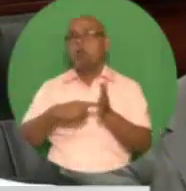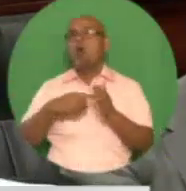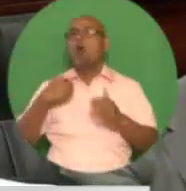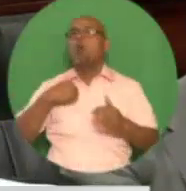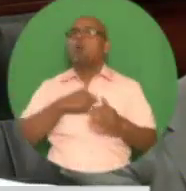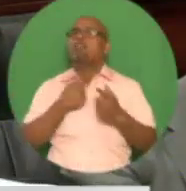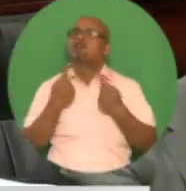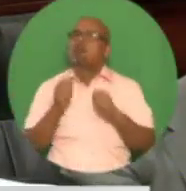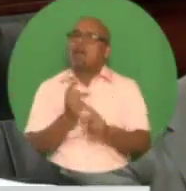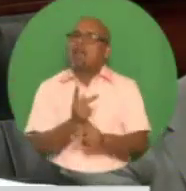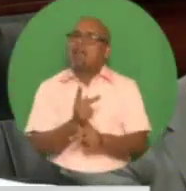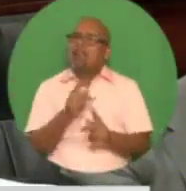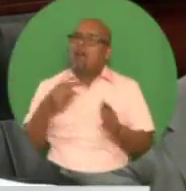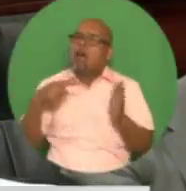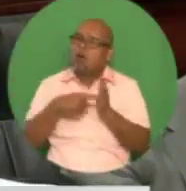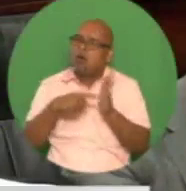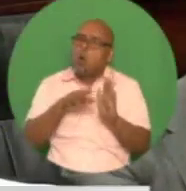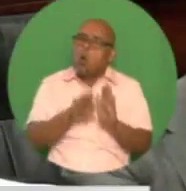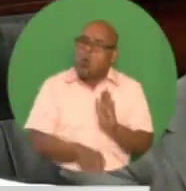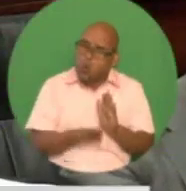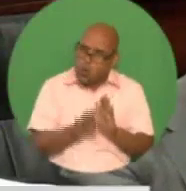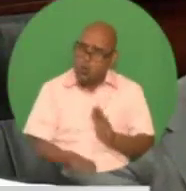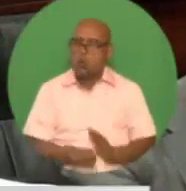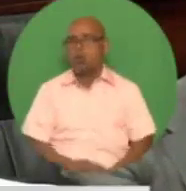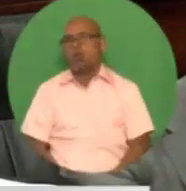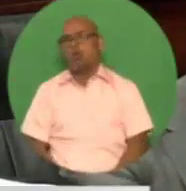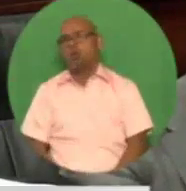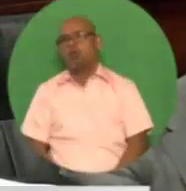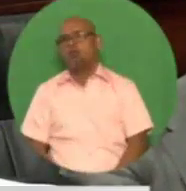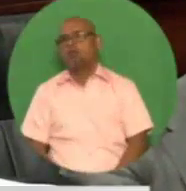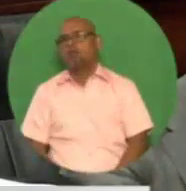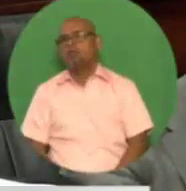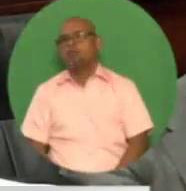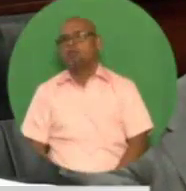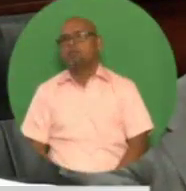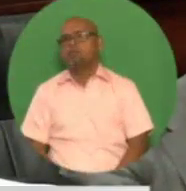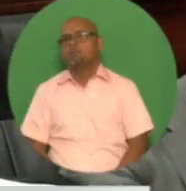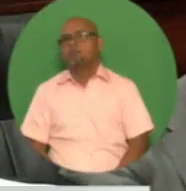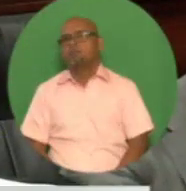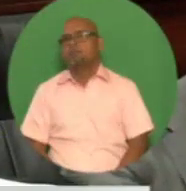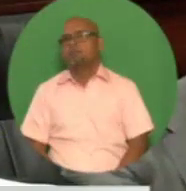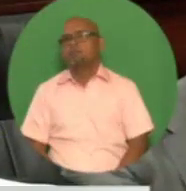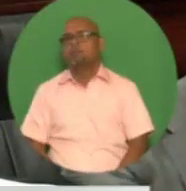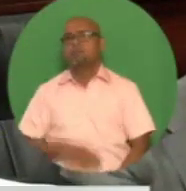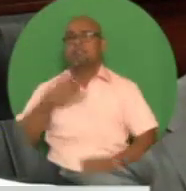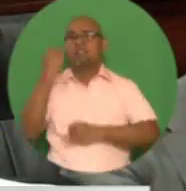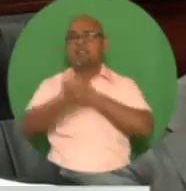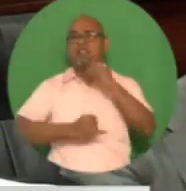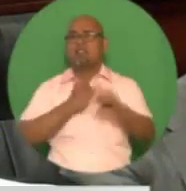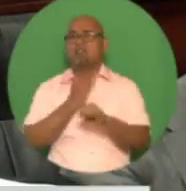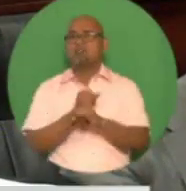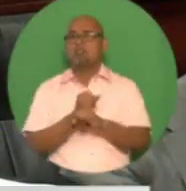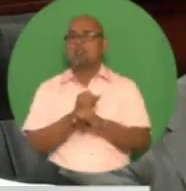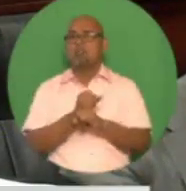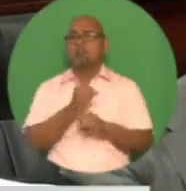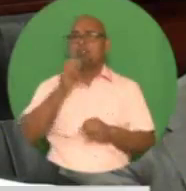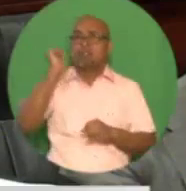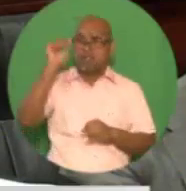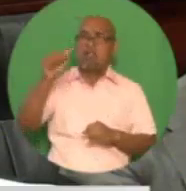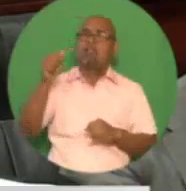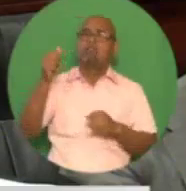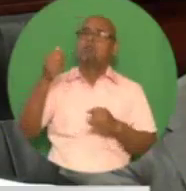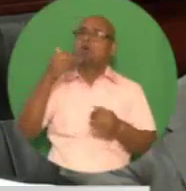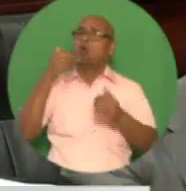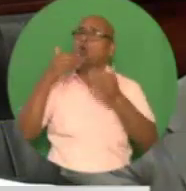sustainable. The favorable external environment with stronger energy prices is driving projected current